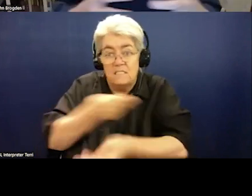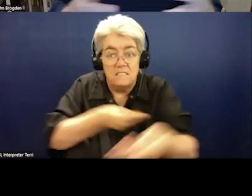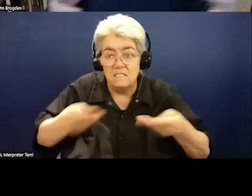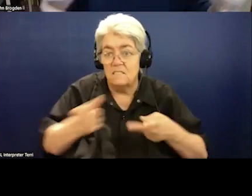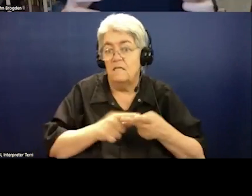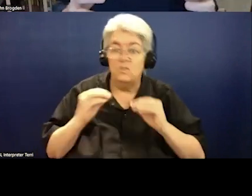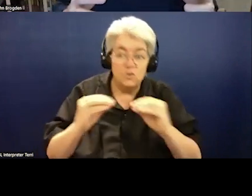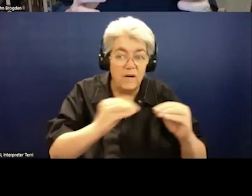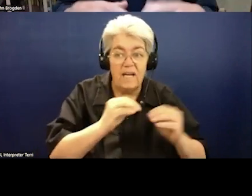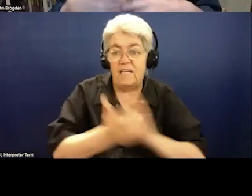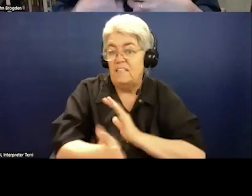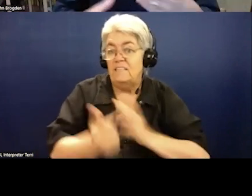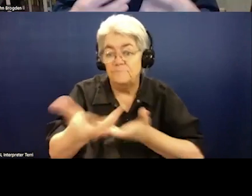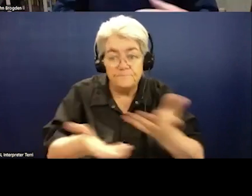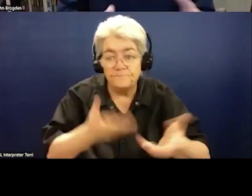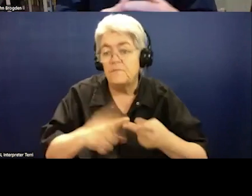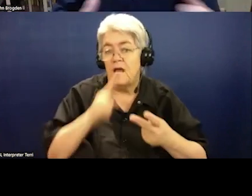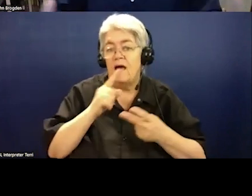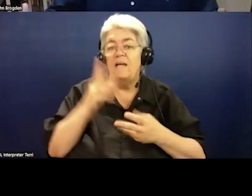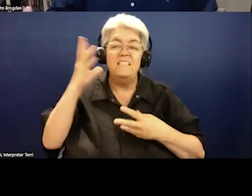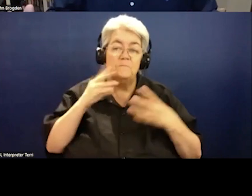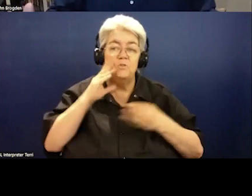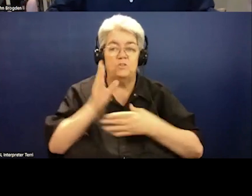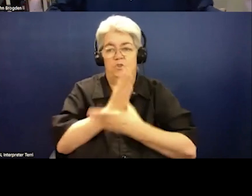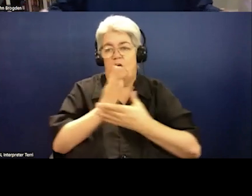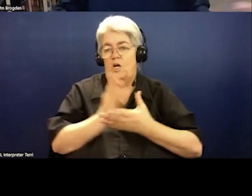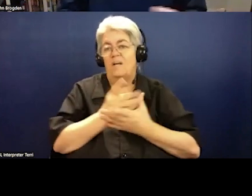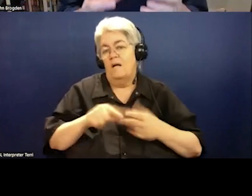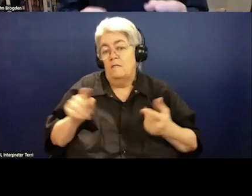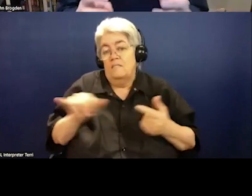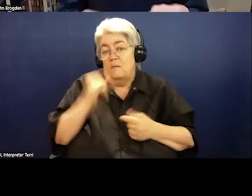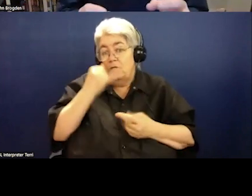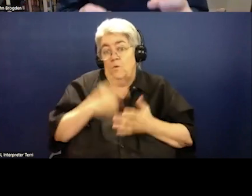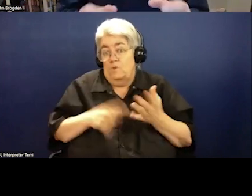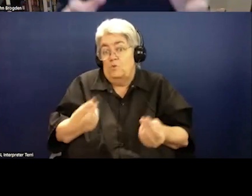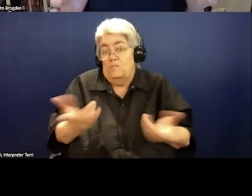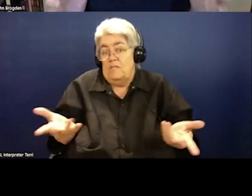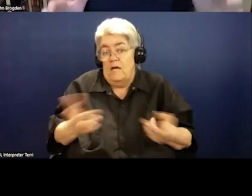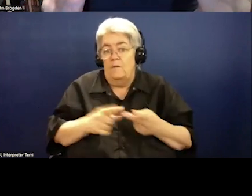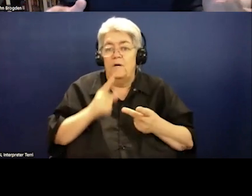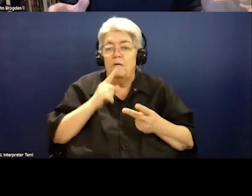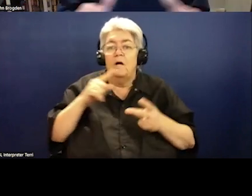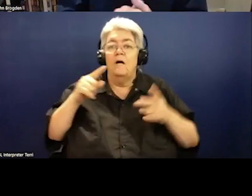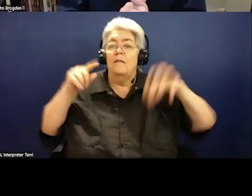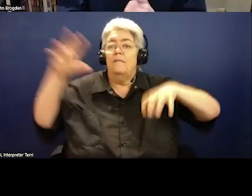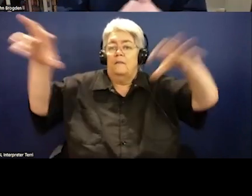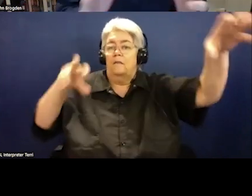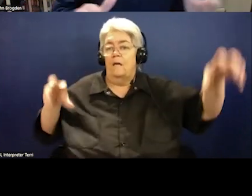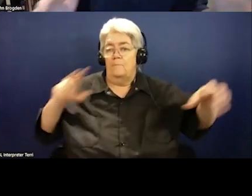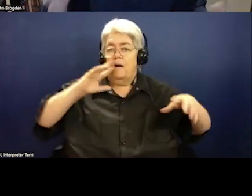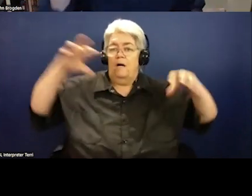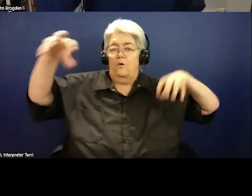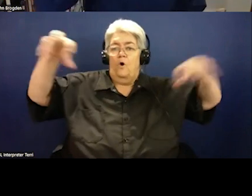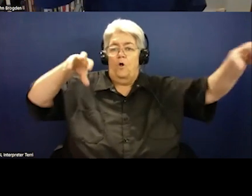all of those things, and shares experiences. Not unlike, of course, what you're doing today, but does it very much based on call centre or